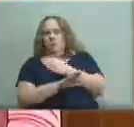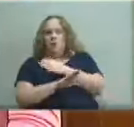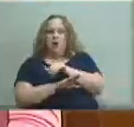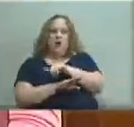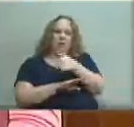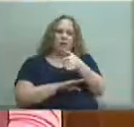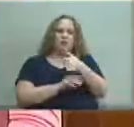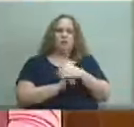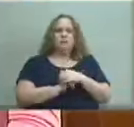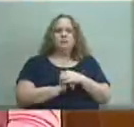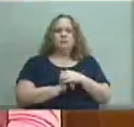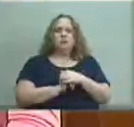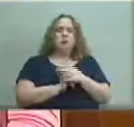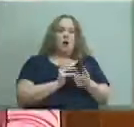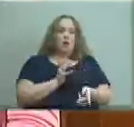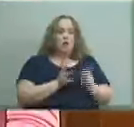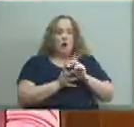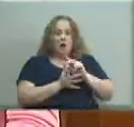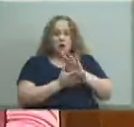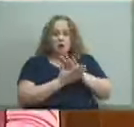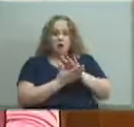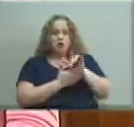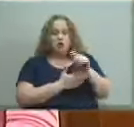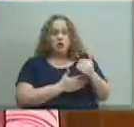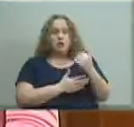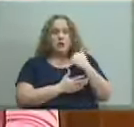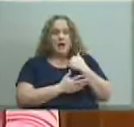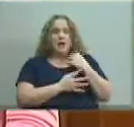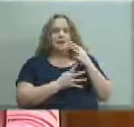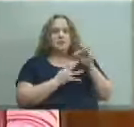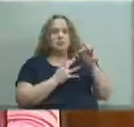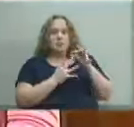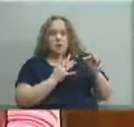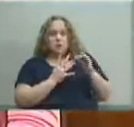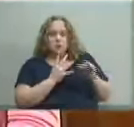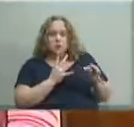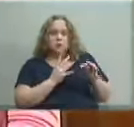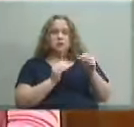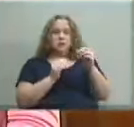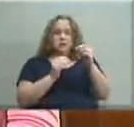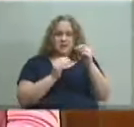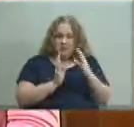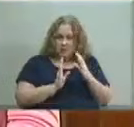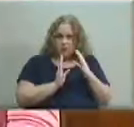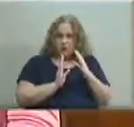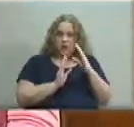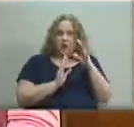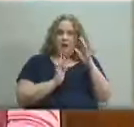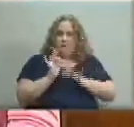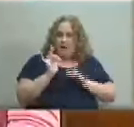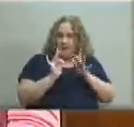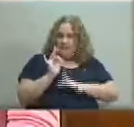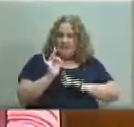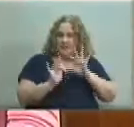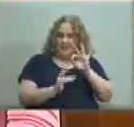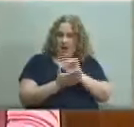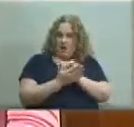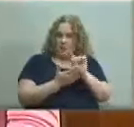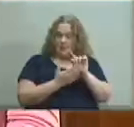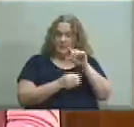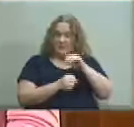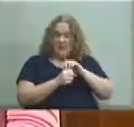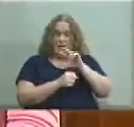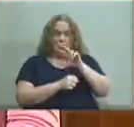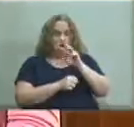should a priority school have multiple teacher vacancies nine weeks into a 36 years 36 week school year should a